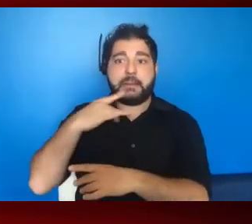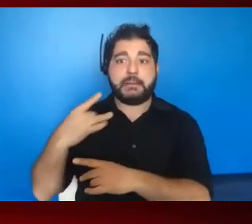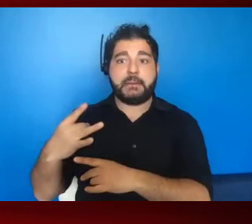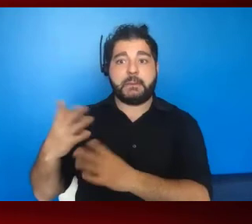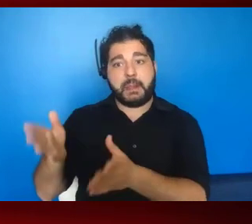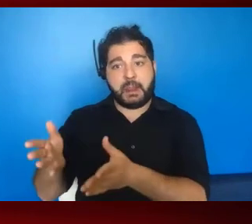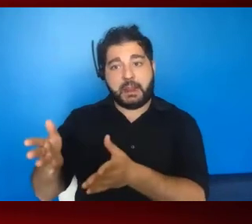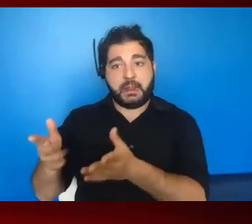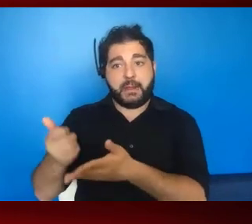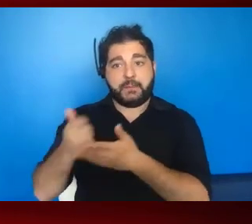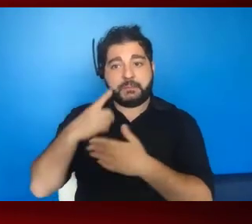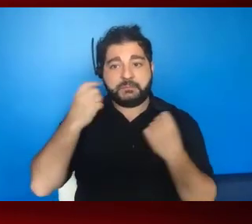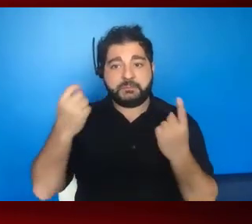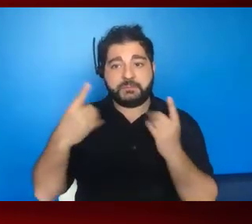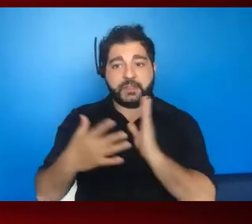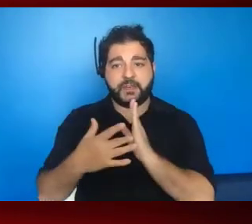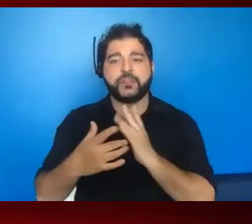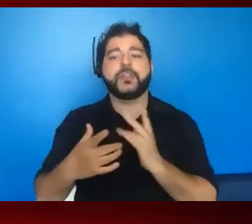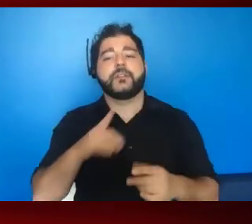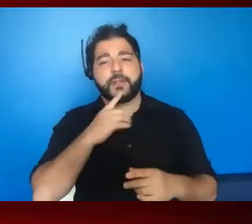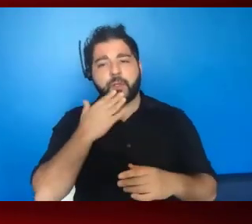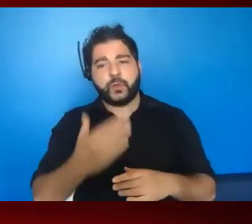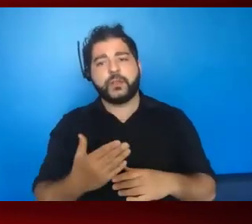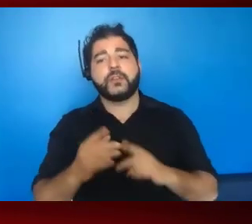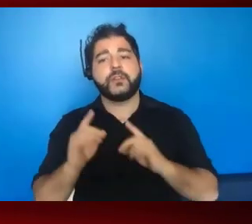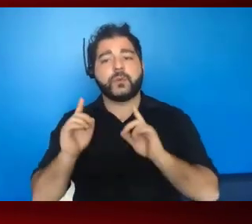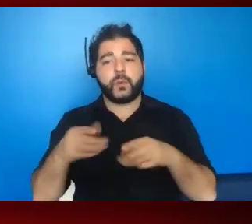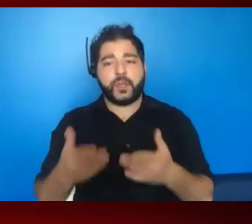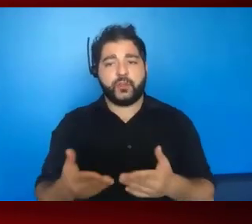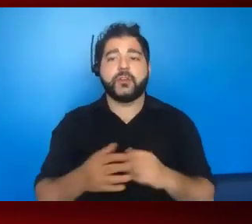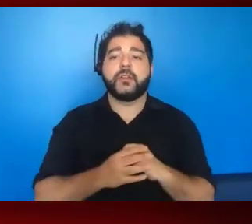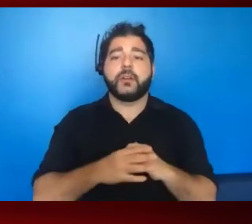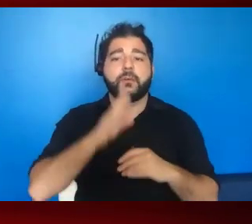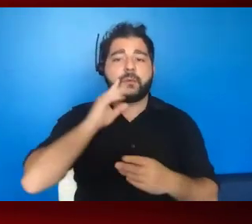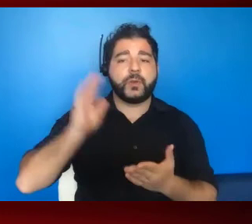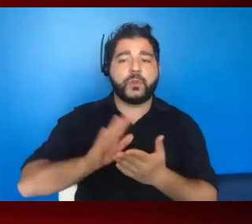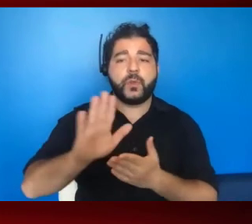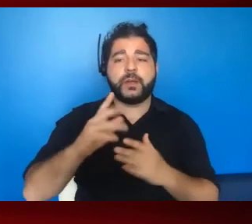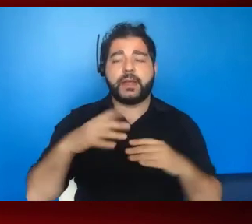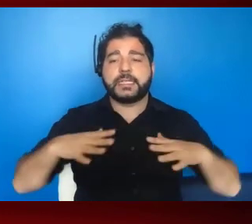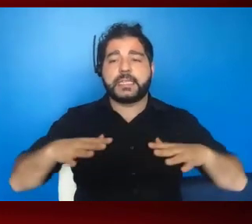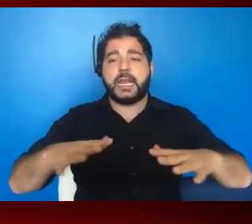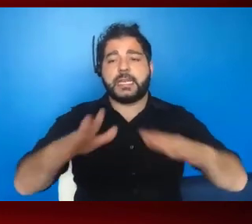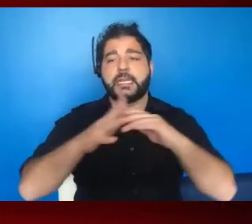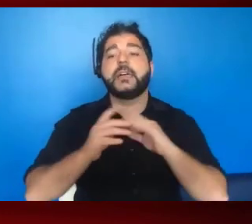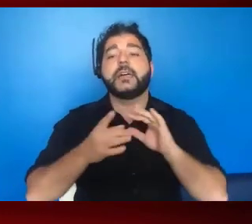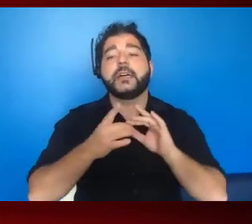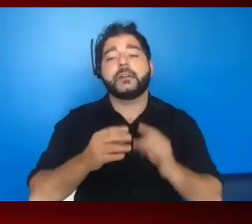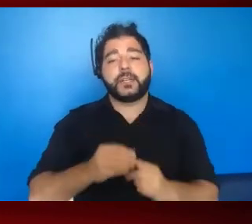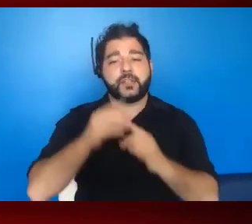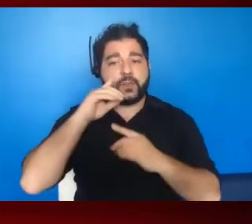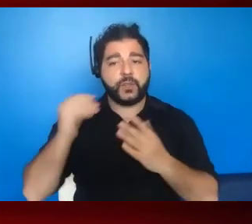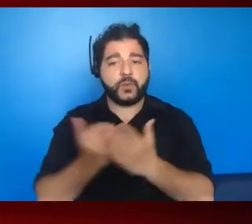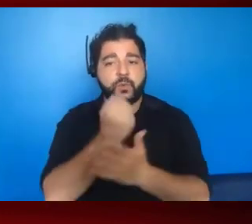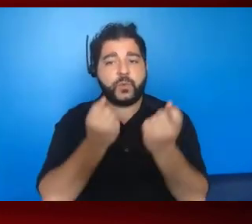technology sometimes. So it's really good to go there as well. It'll reduce some anxiety, especially for, for the new advocates. And